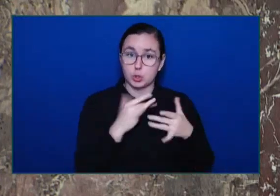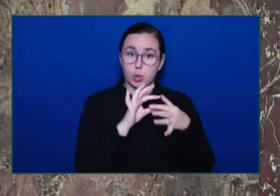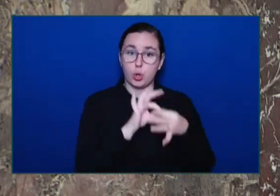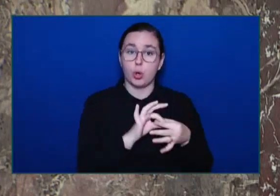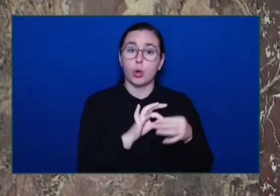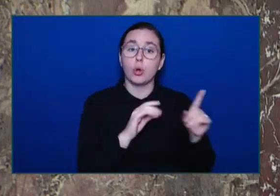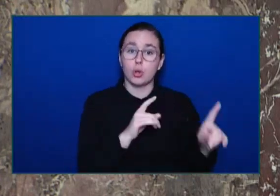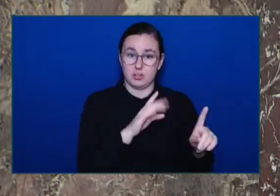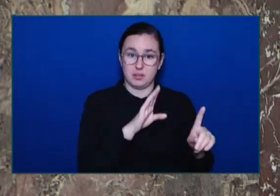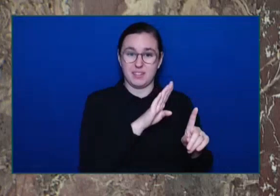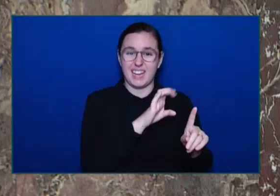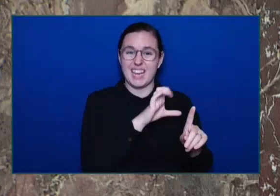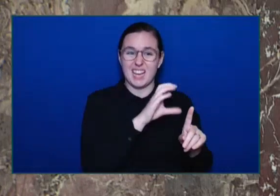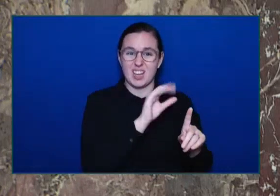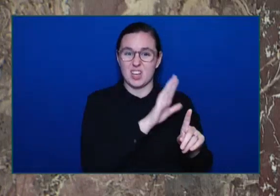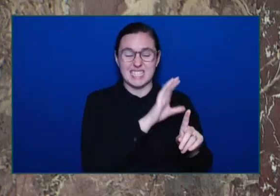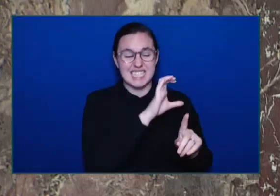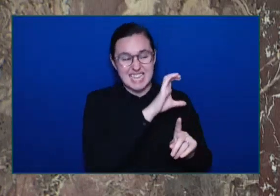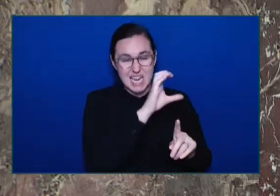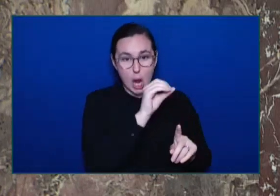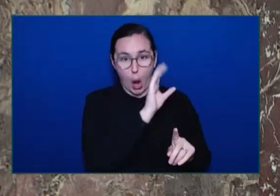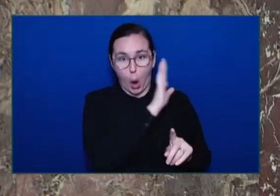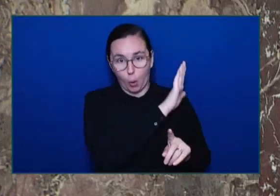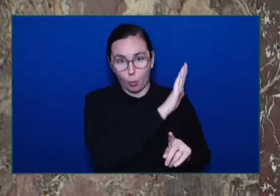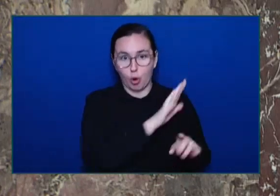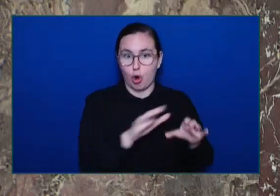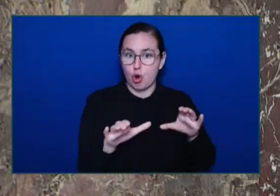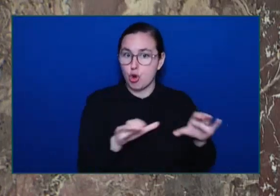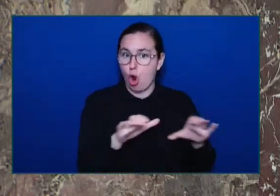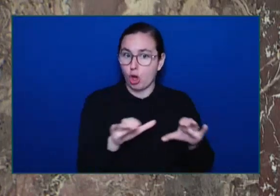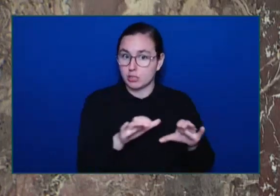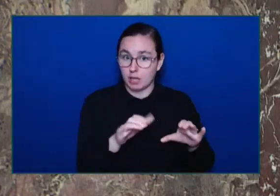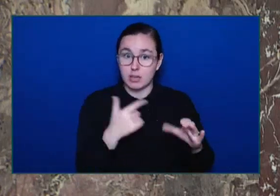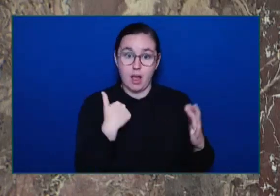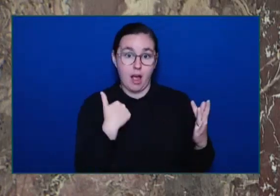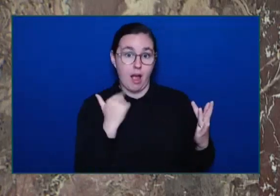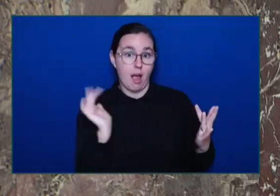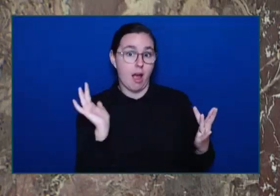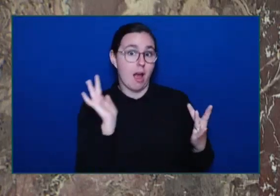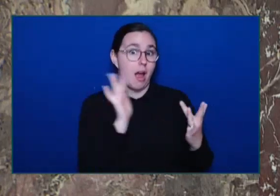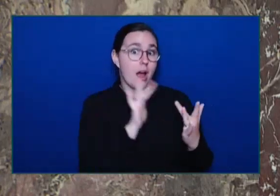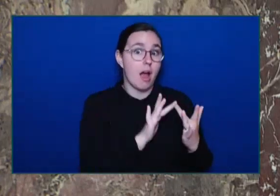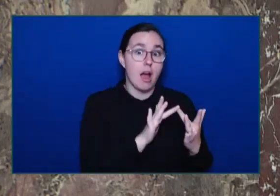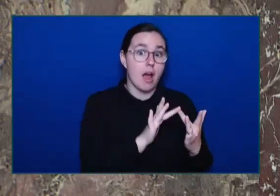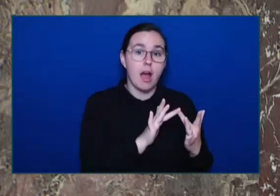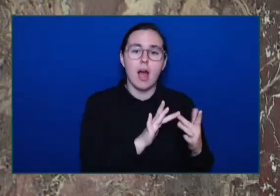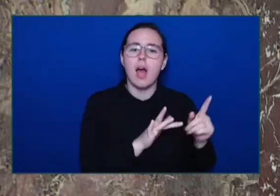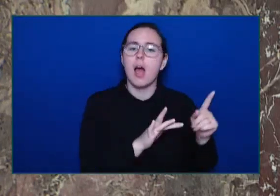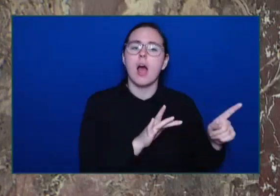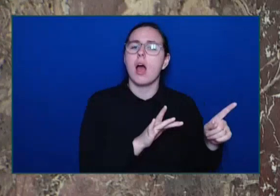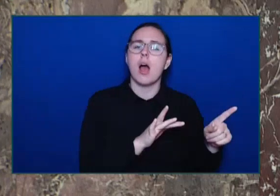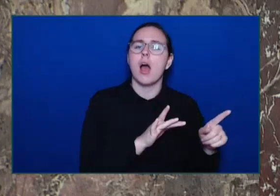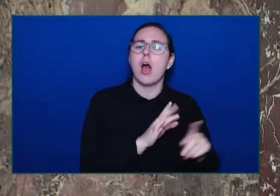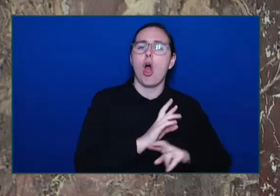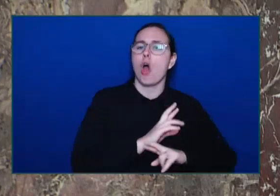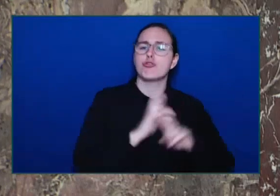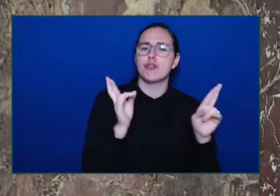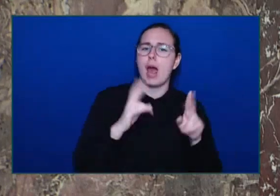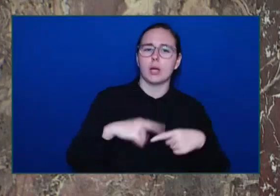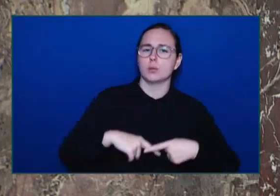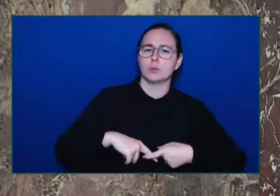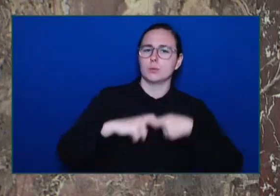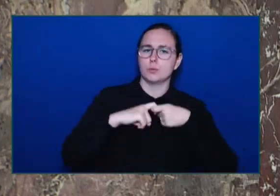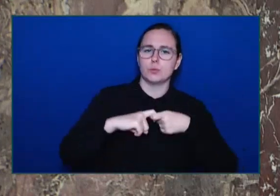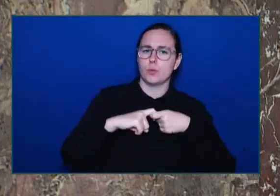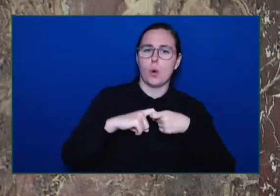was unprepared to put the CEO on leave Or to fire the CEO In addition to that I saw some significant heavy